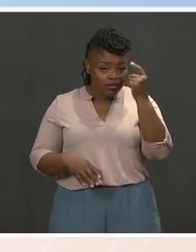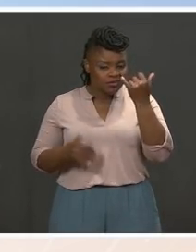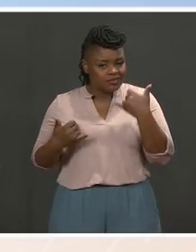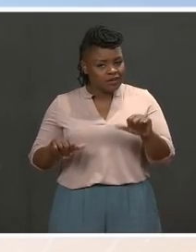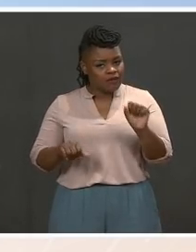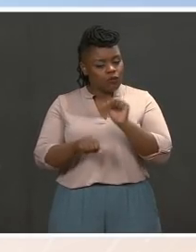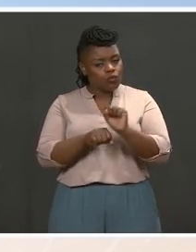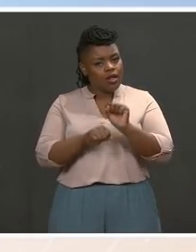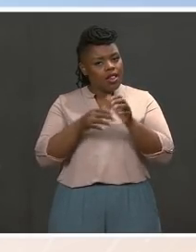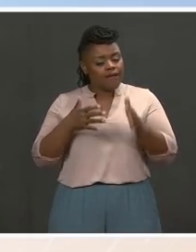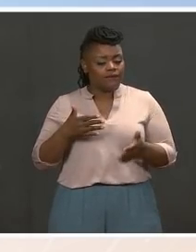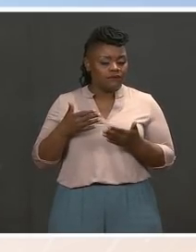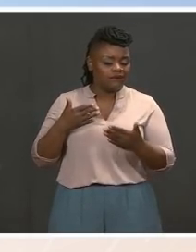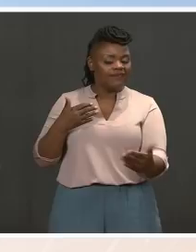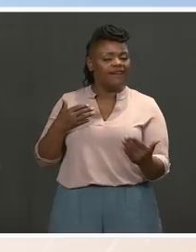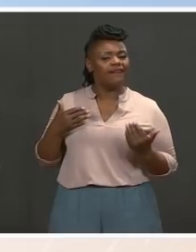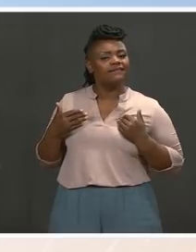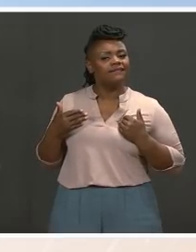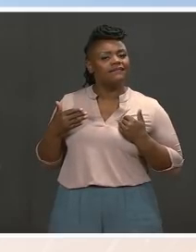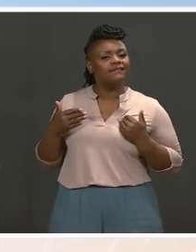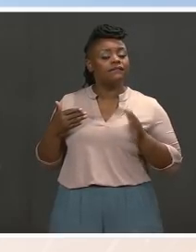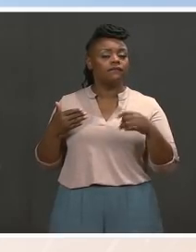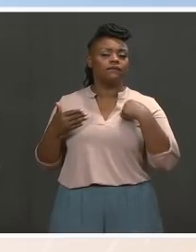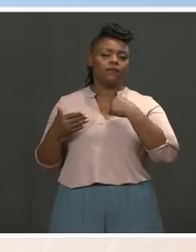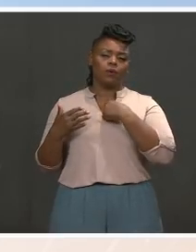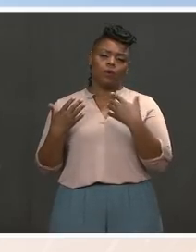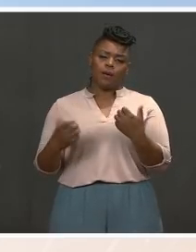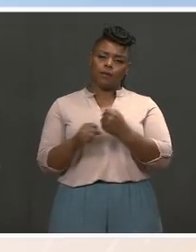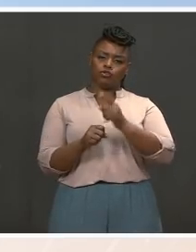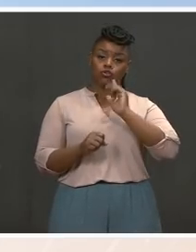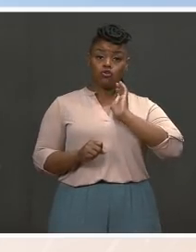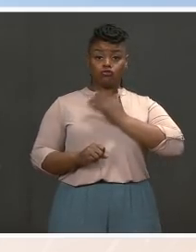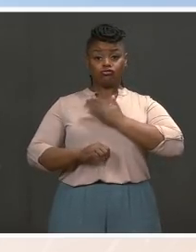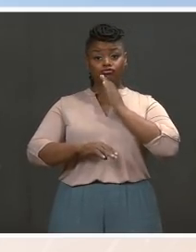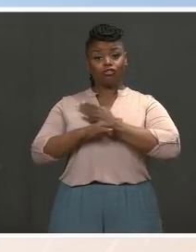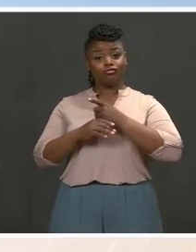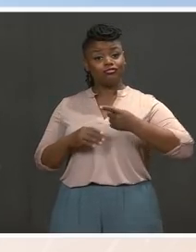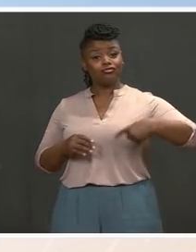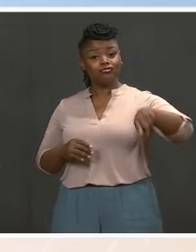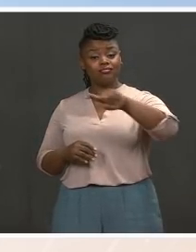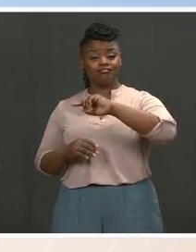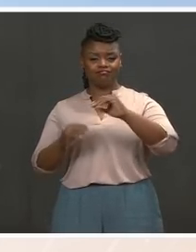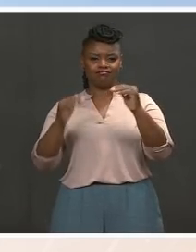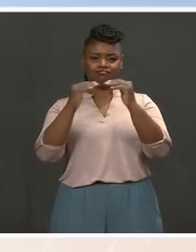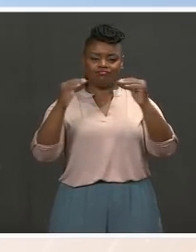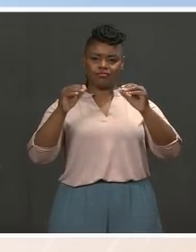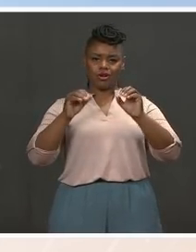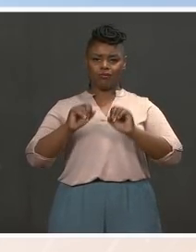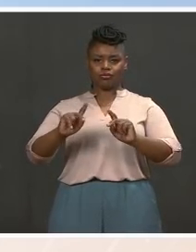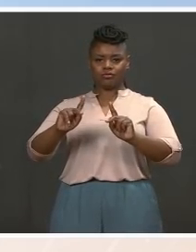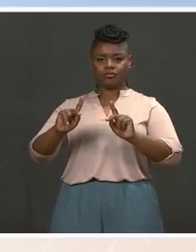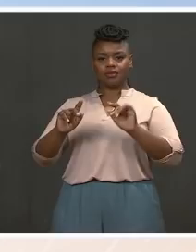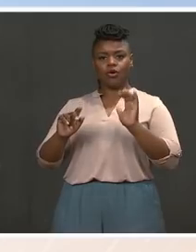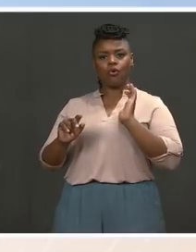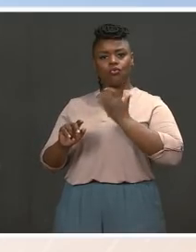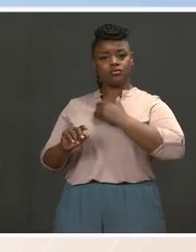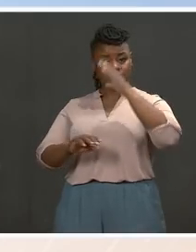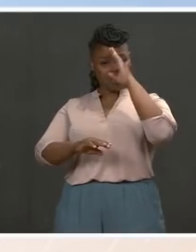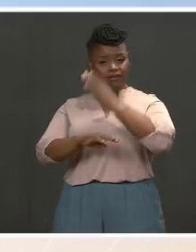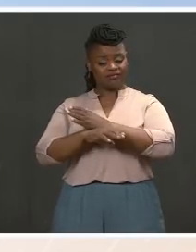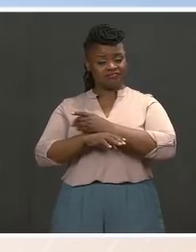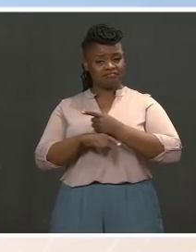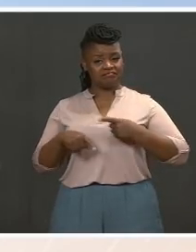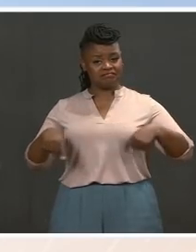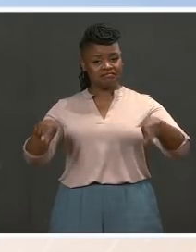opportunities that our sons do, and to make sure that every American is given a fair shot to get ahead in this country. These aren't simply